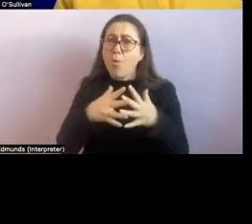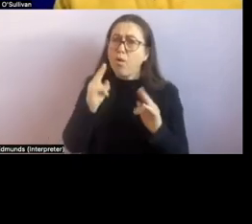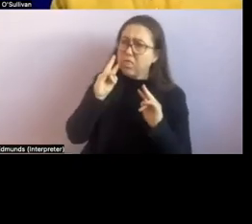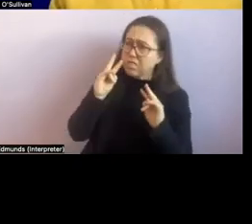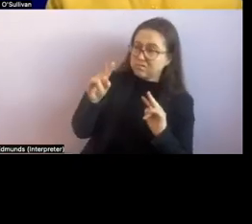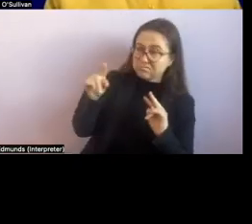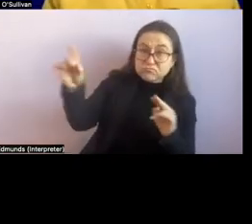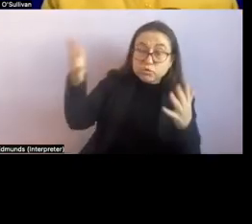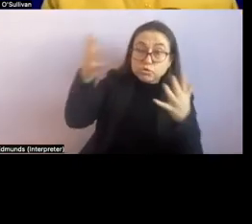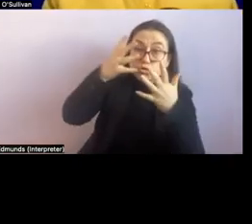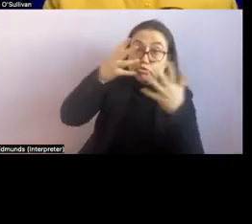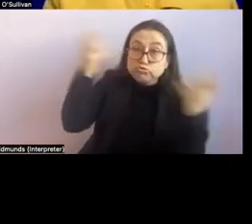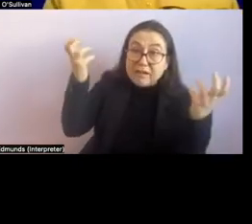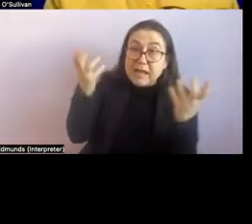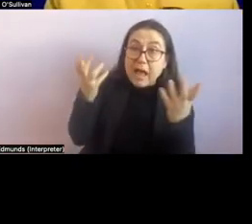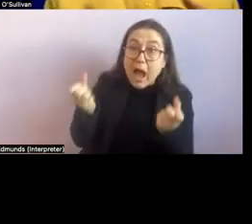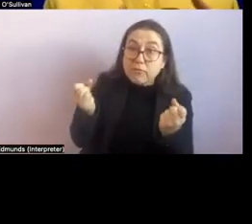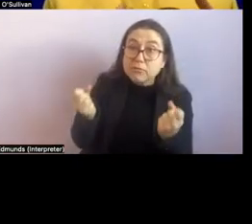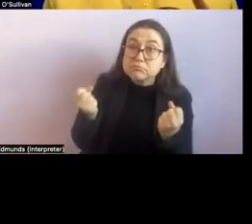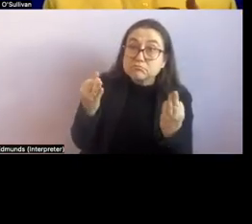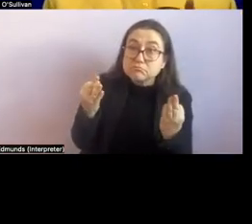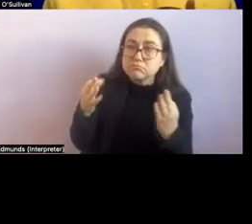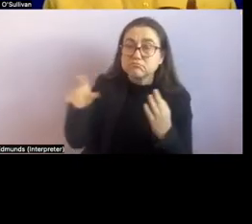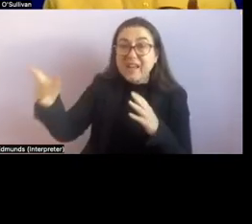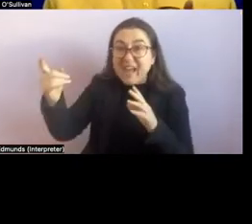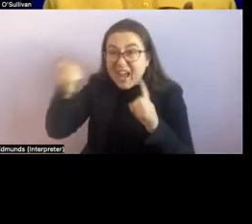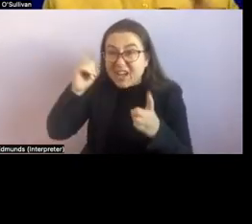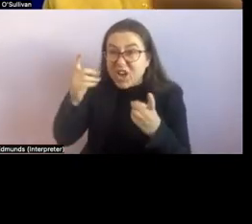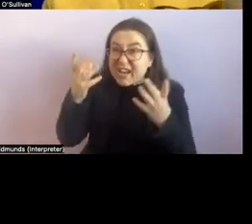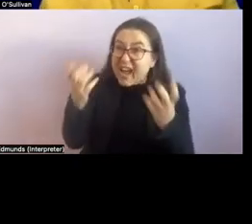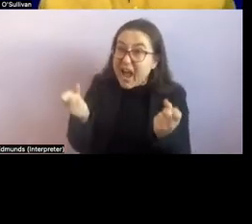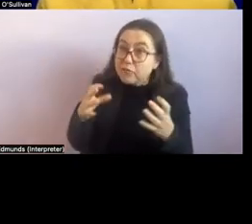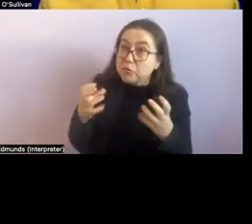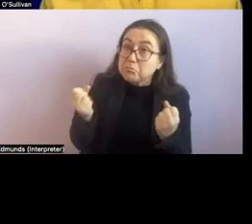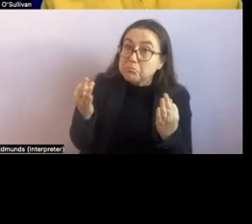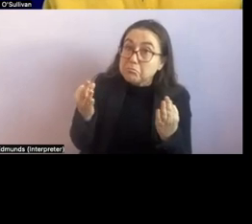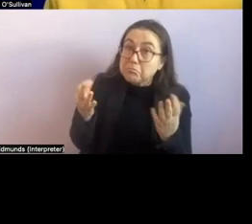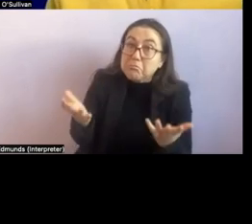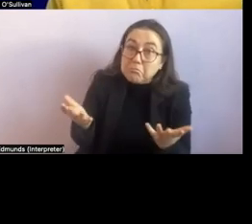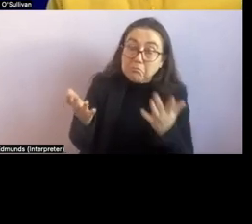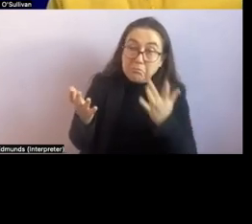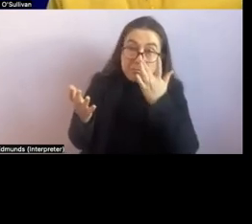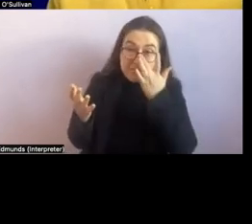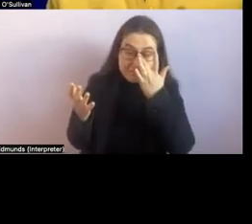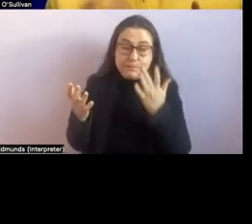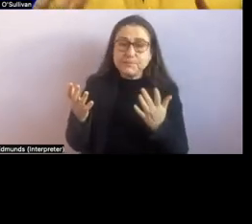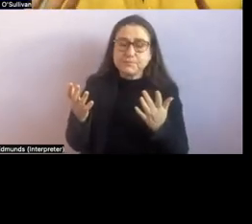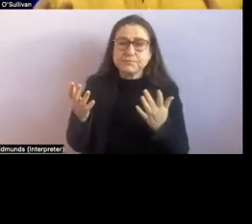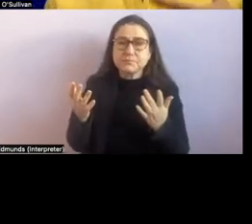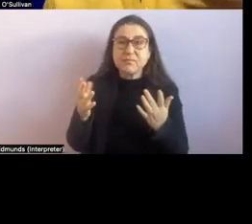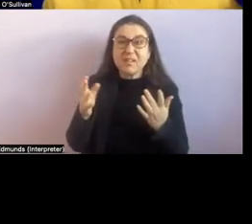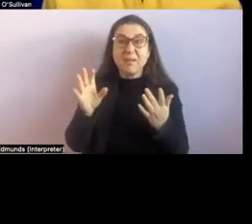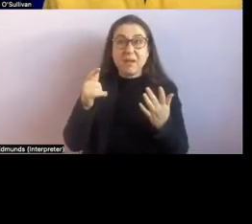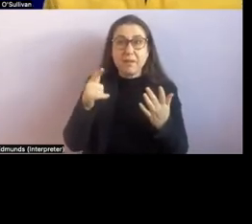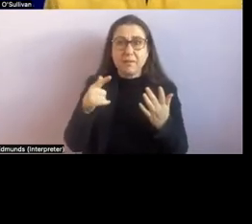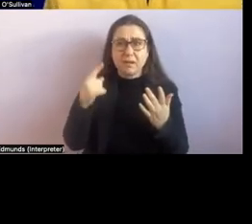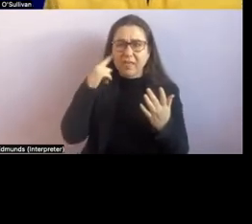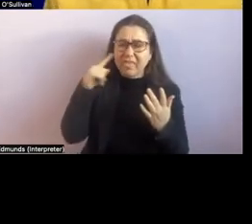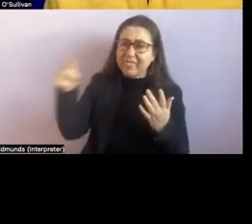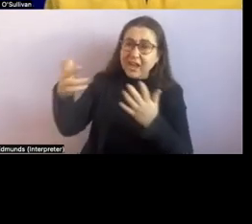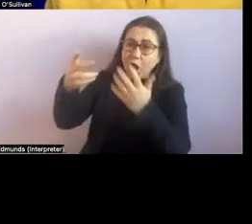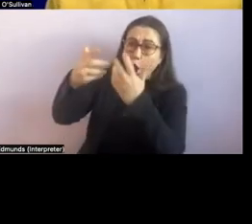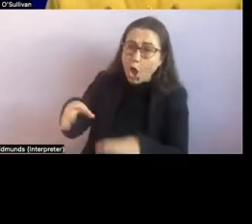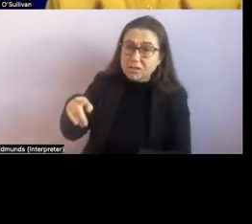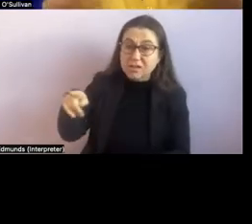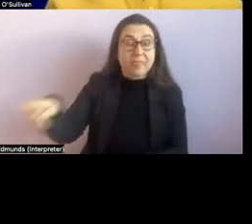anxiety um but what can be uh apparent to a sighted person of someone being lost may be causing no anxiety and